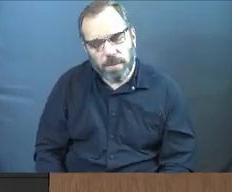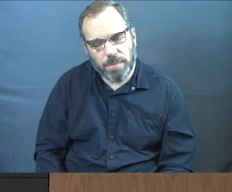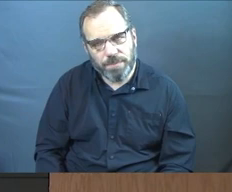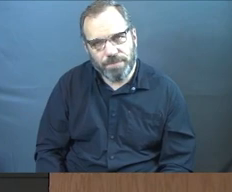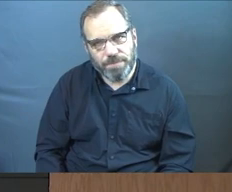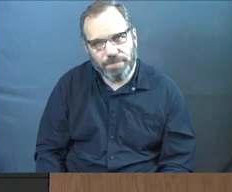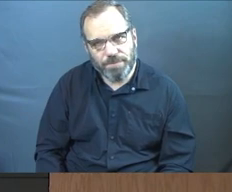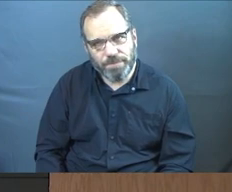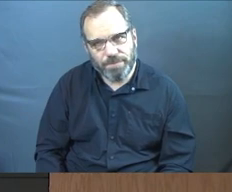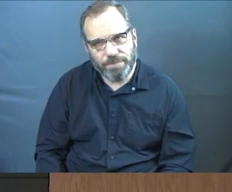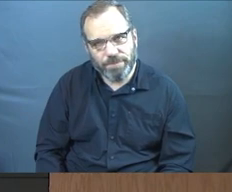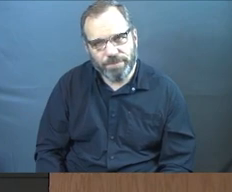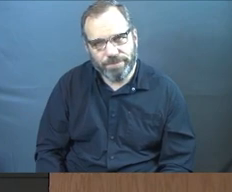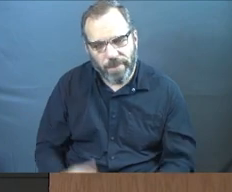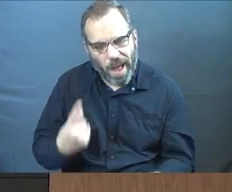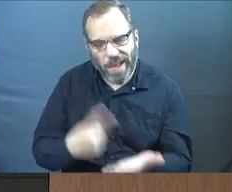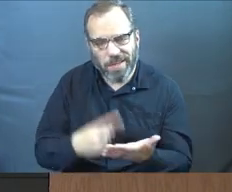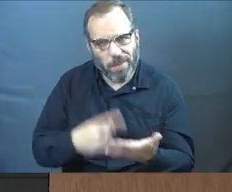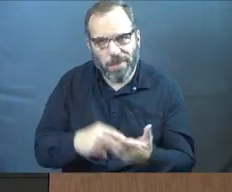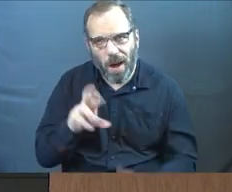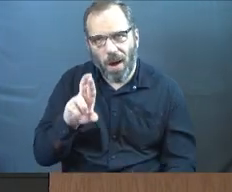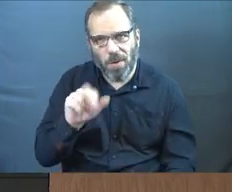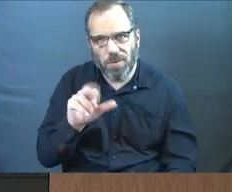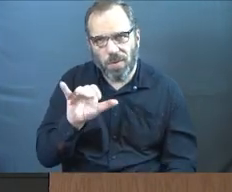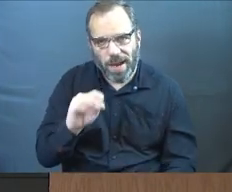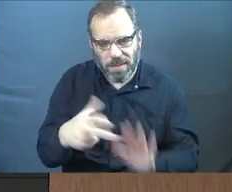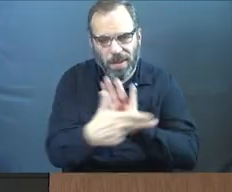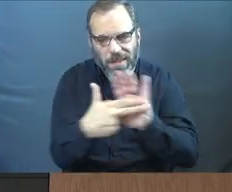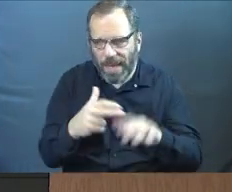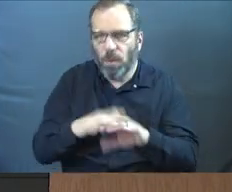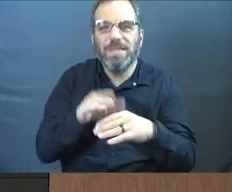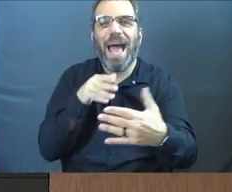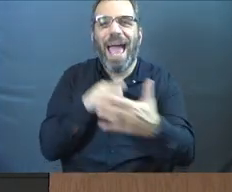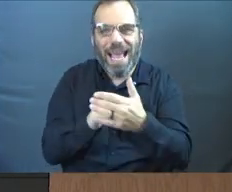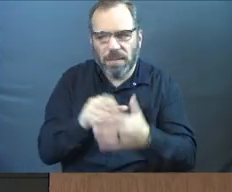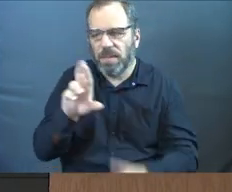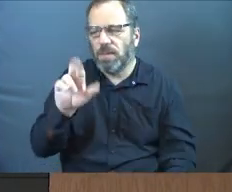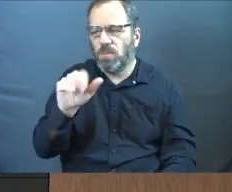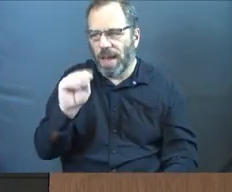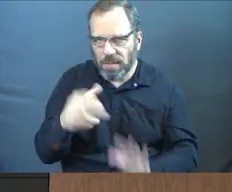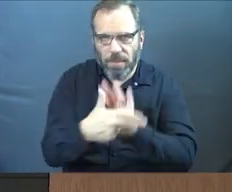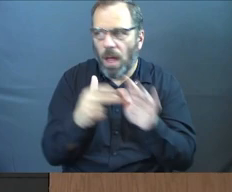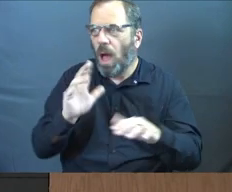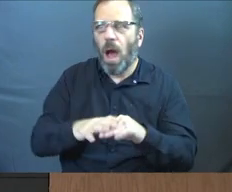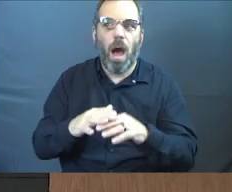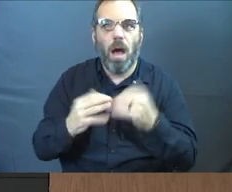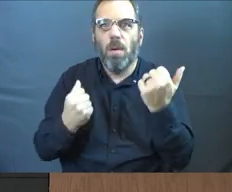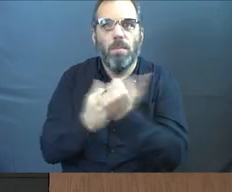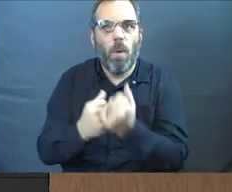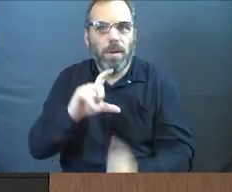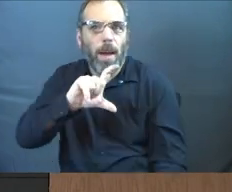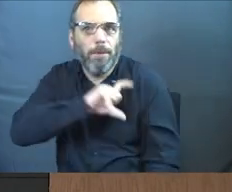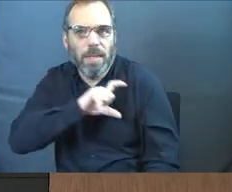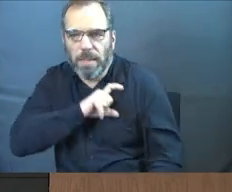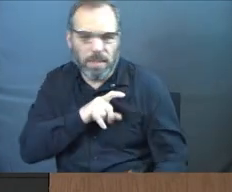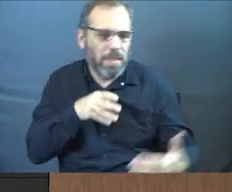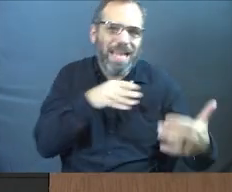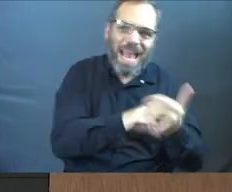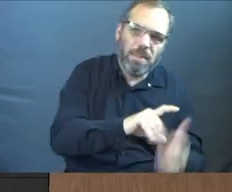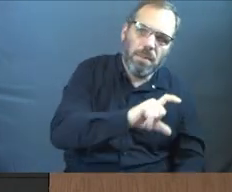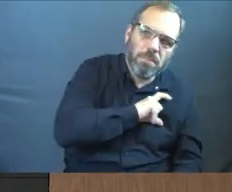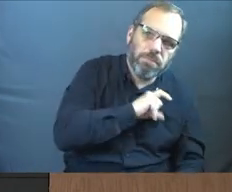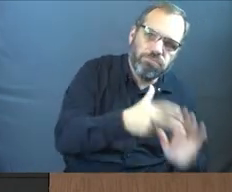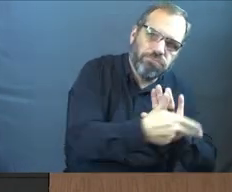I could talk about racism labels, anti-racism labels. I could talk pro-police labels and anti